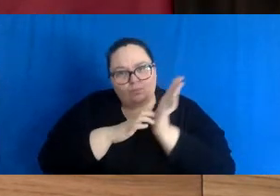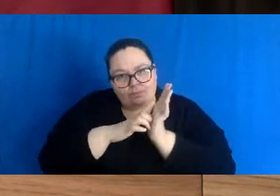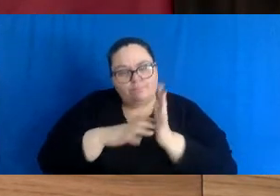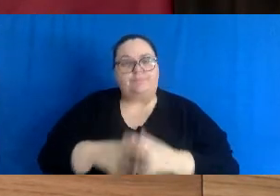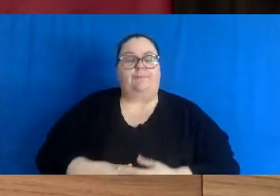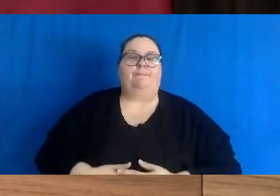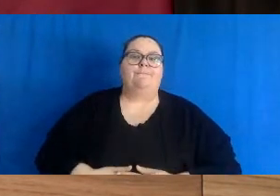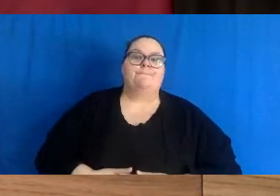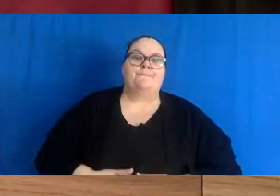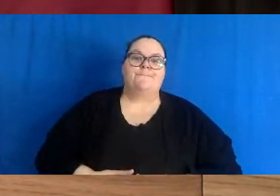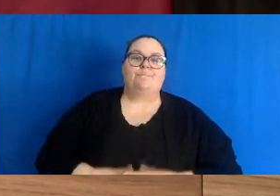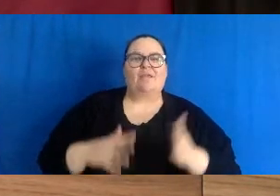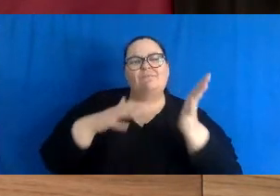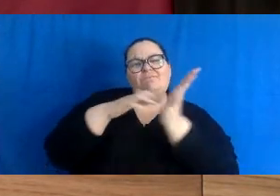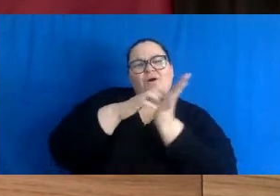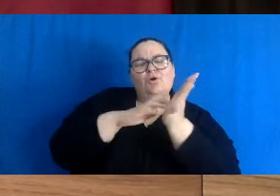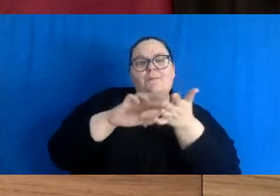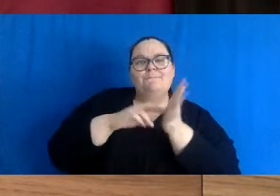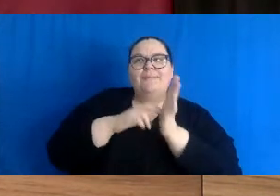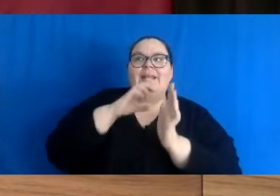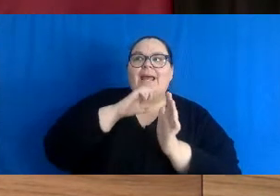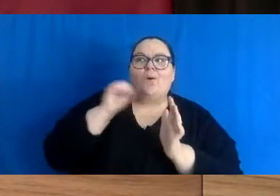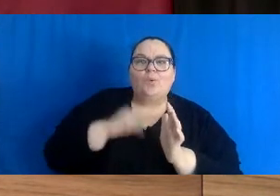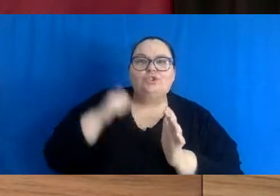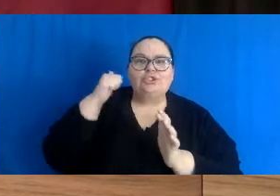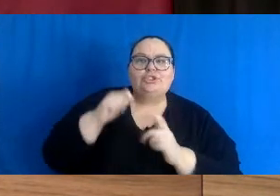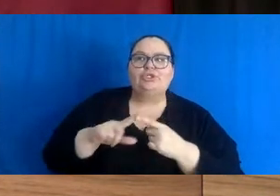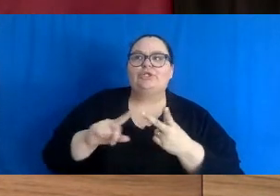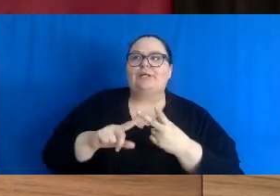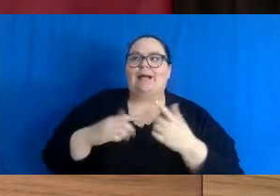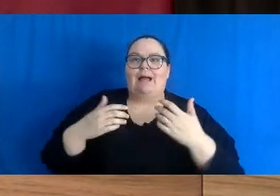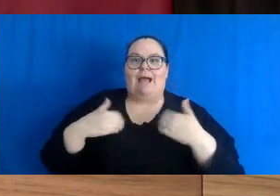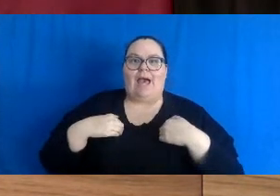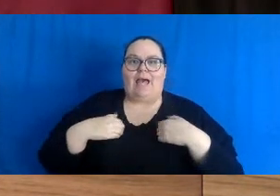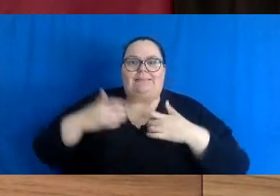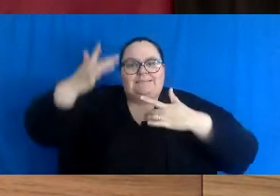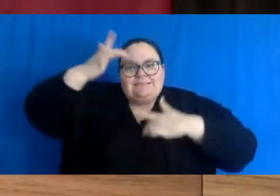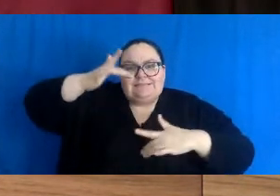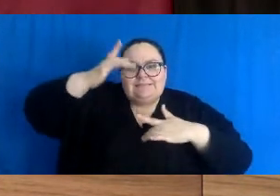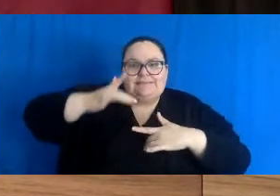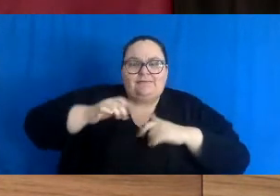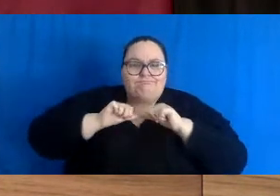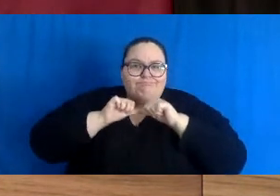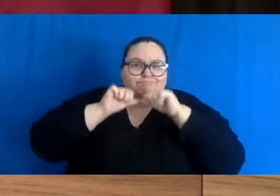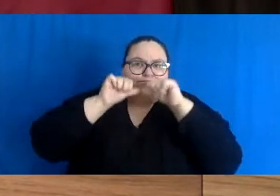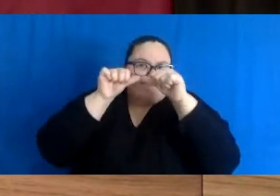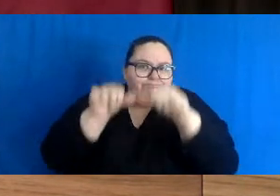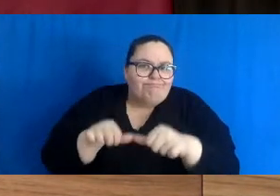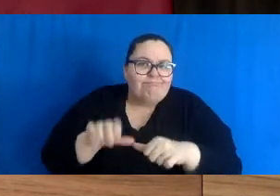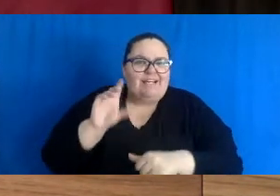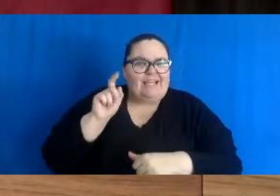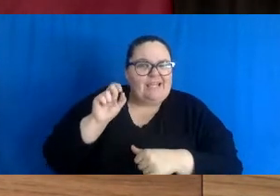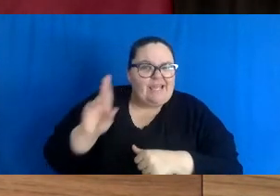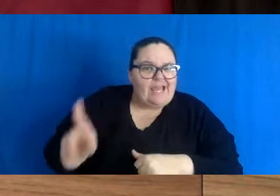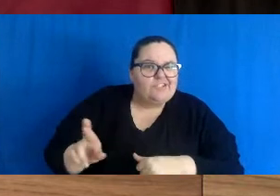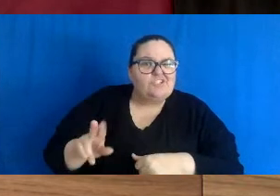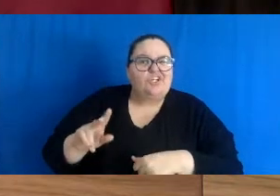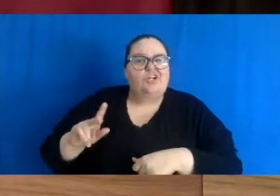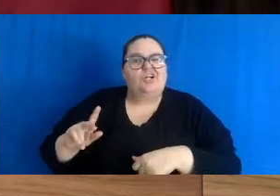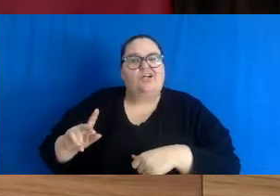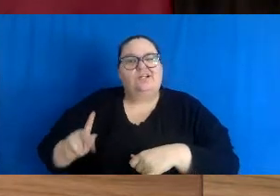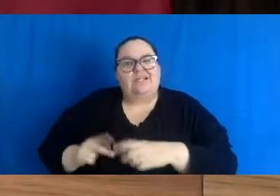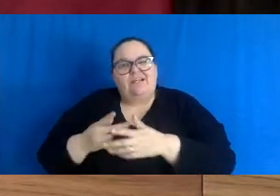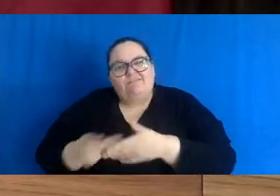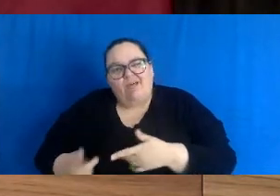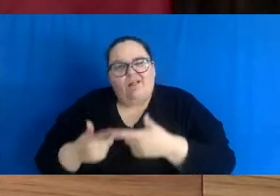And vulnerable can mean because of age. Vulnerable can mean because of chronic medical conditions, immune-compromised states, etc.